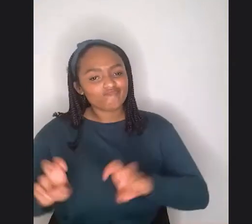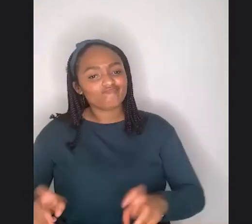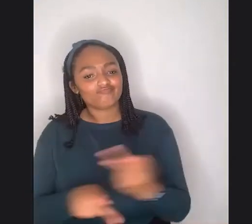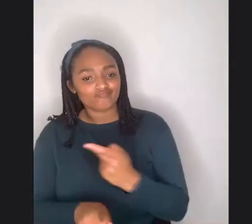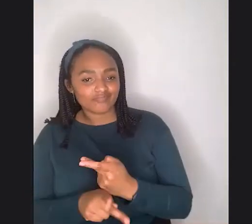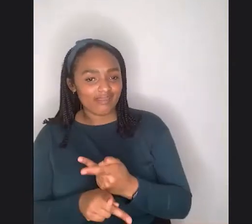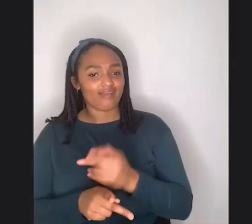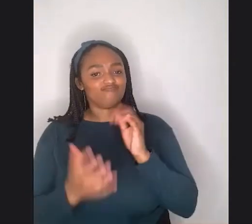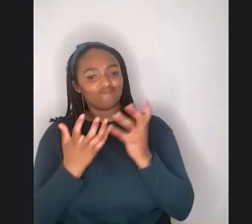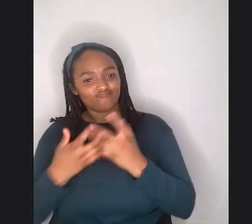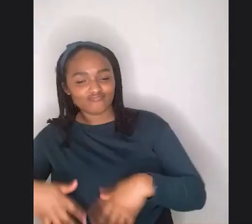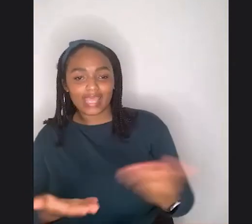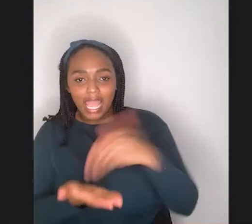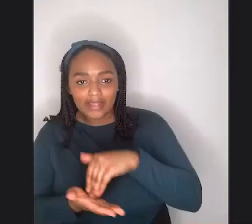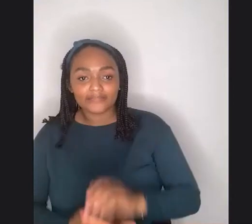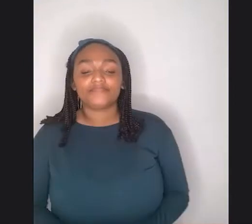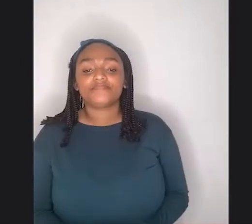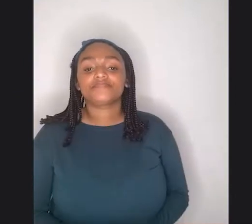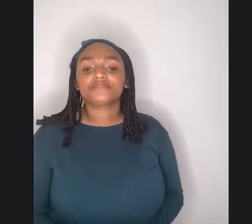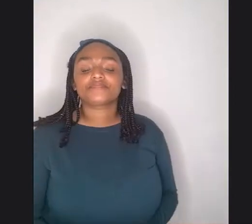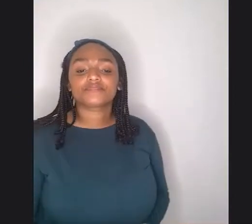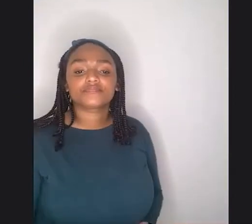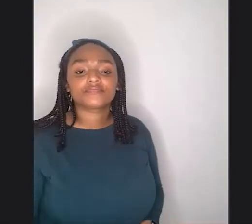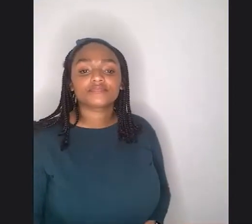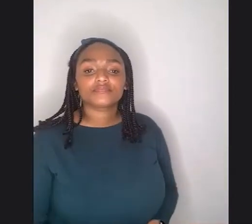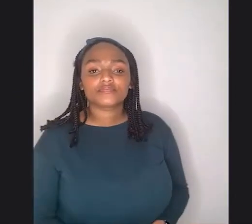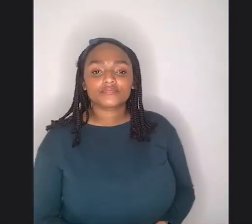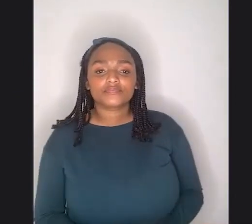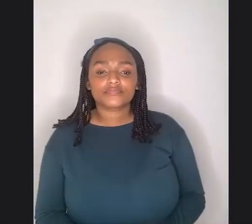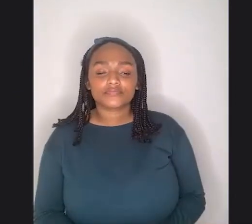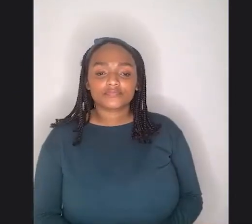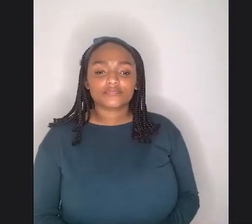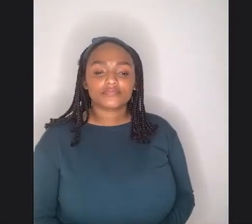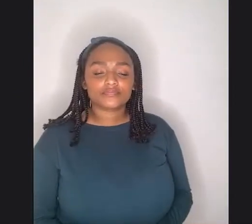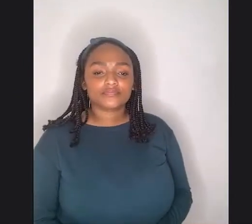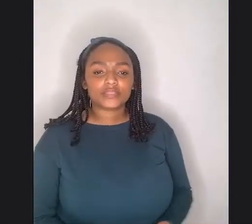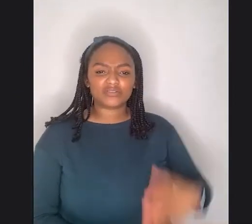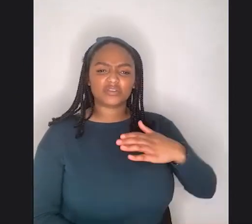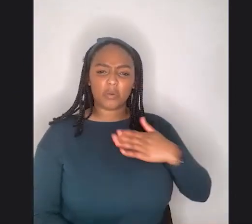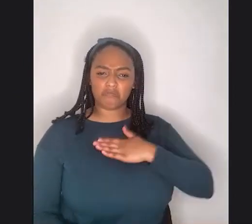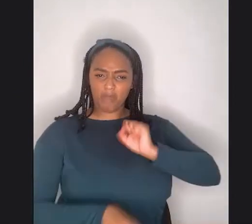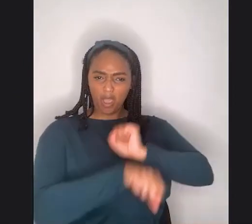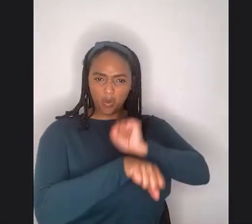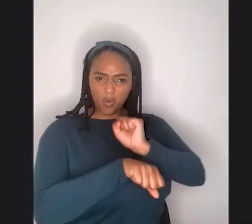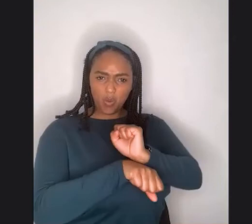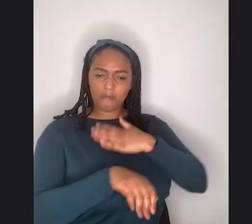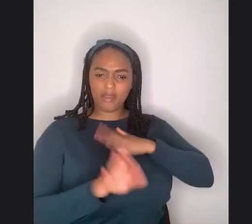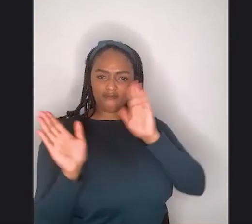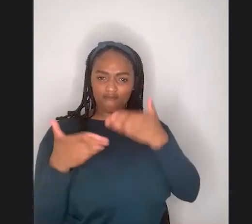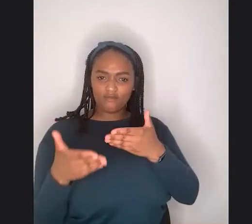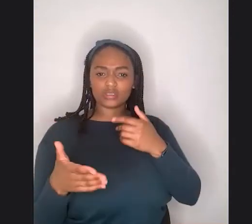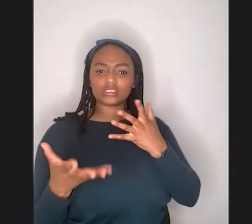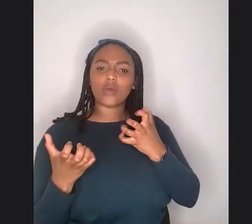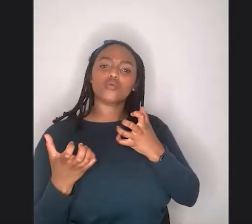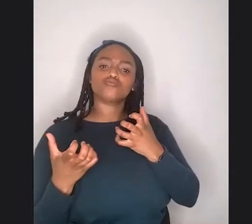interesting if I could shift a lot of my work to maybe other platforms aside from Instagram,